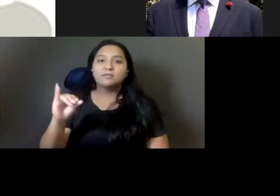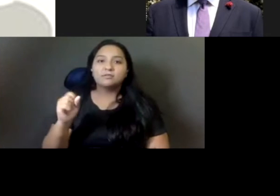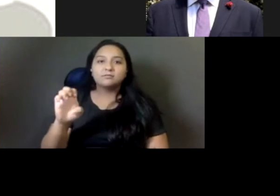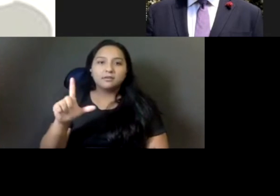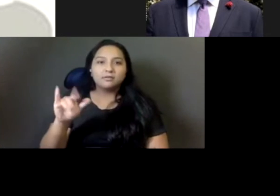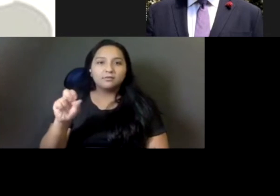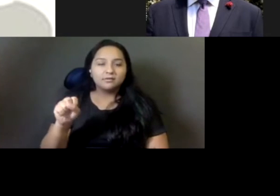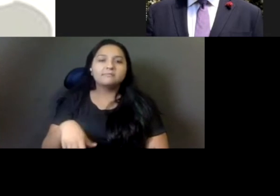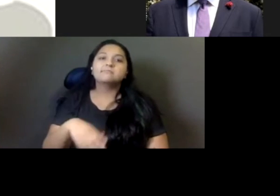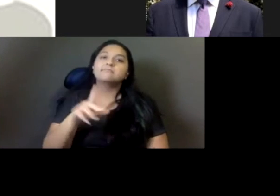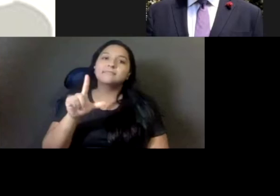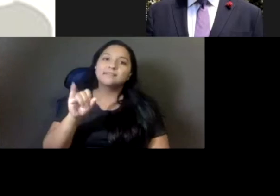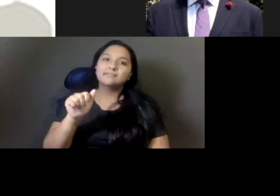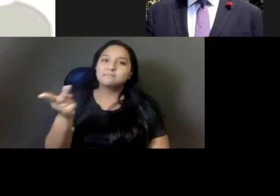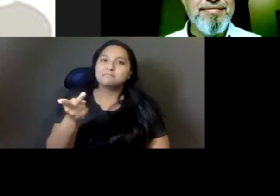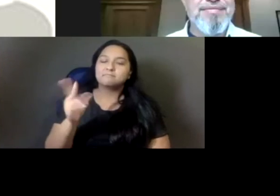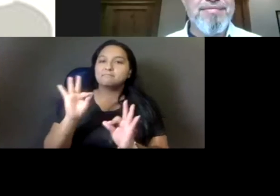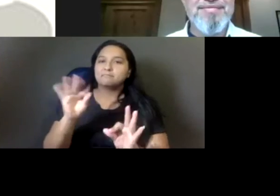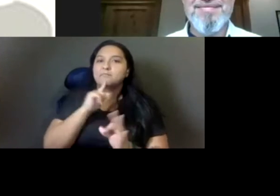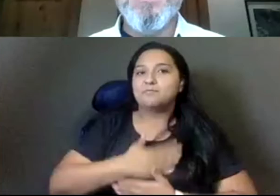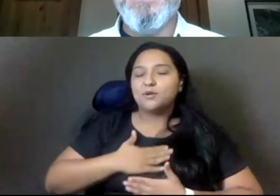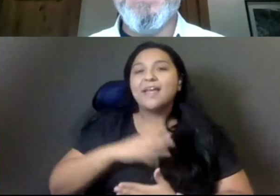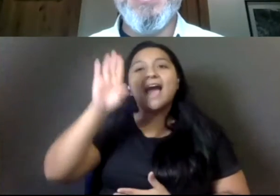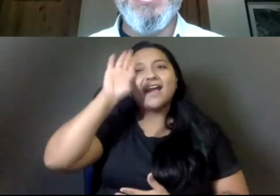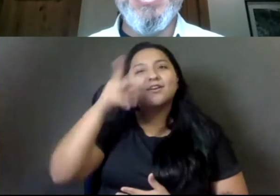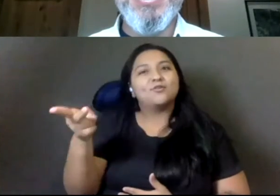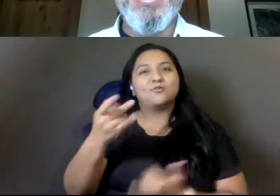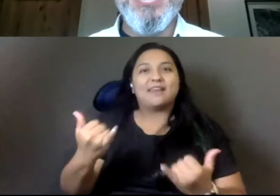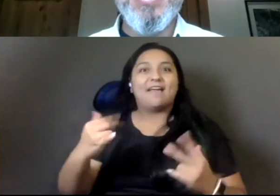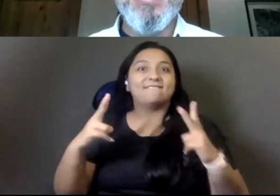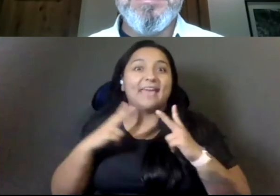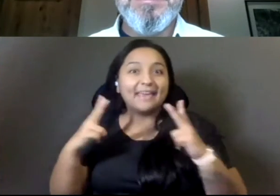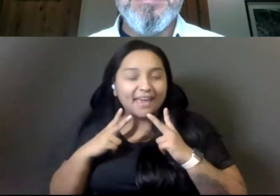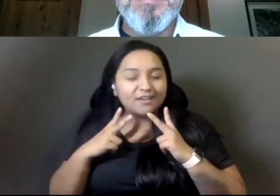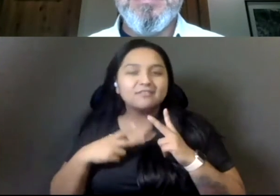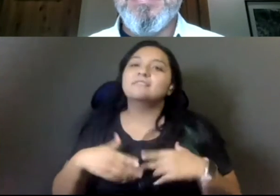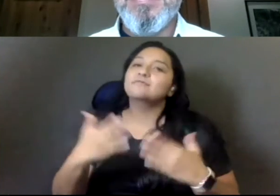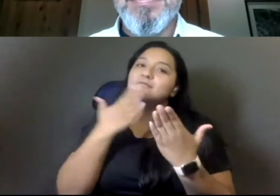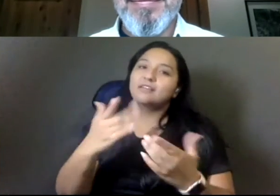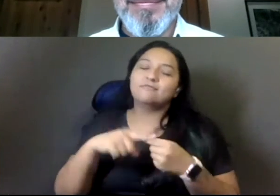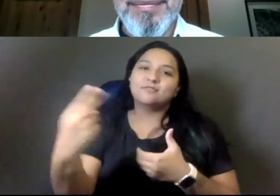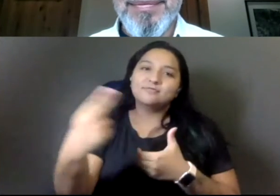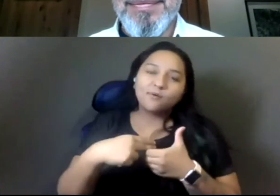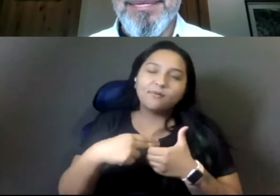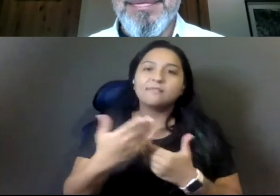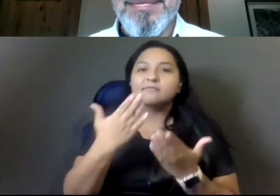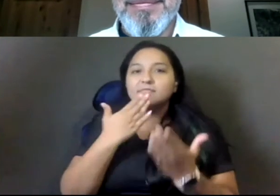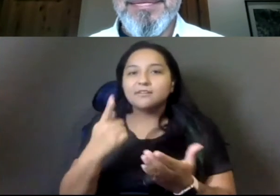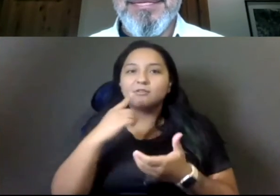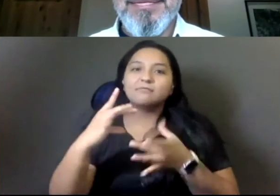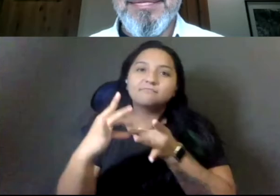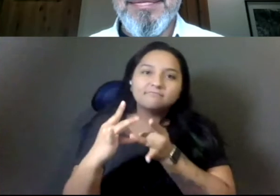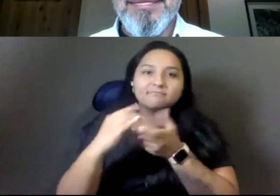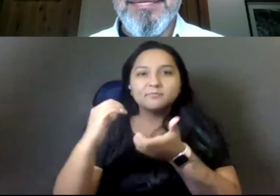I especially appreciate it. I know you guys are on vacation. Uh, so thank you so much for working on this poll with us. I appreciate your partnership. Um,